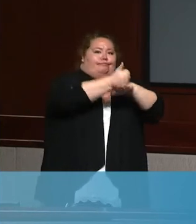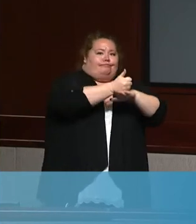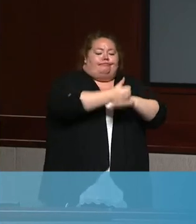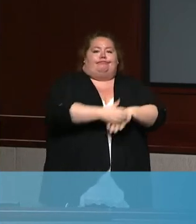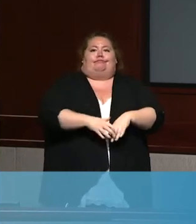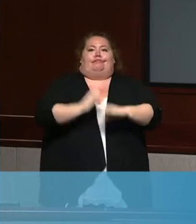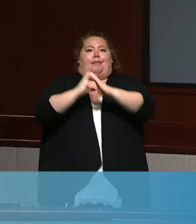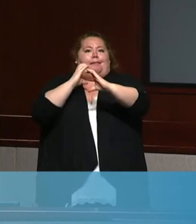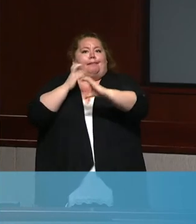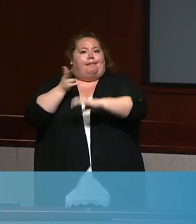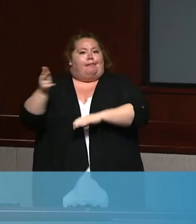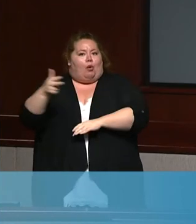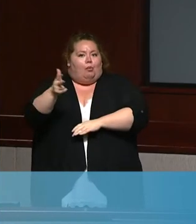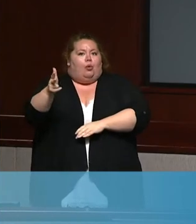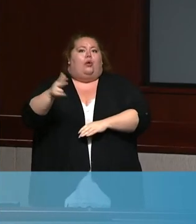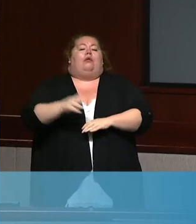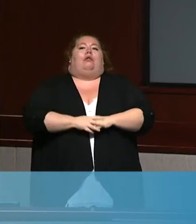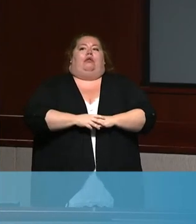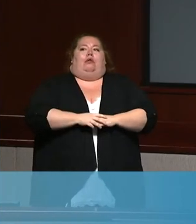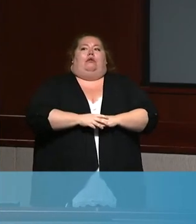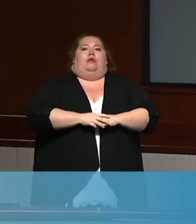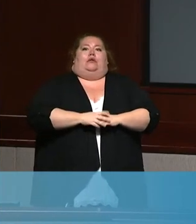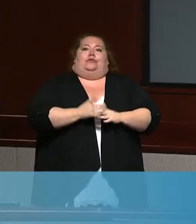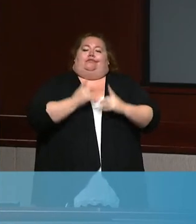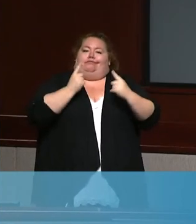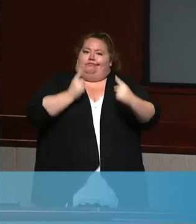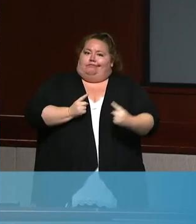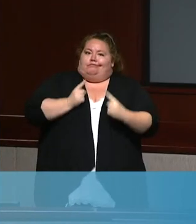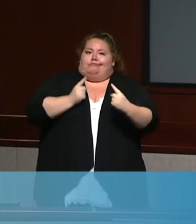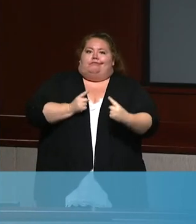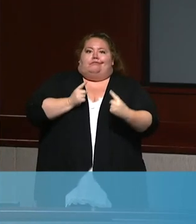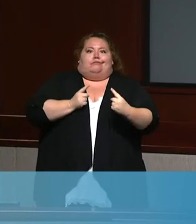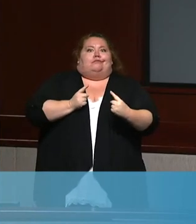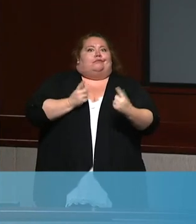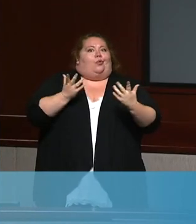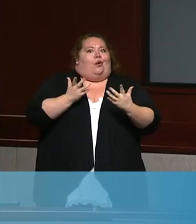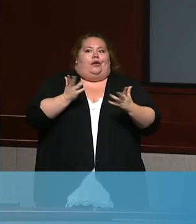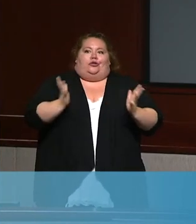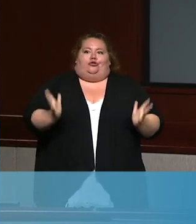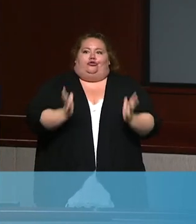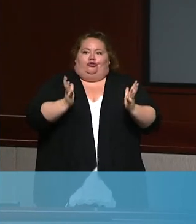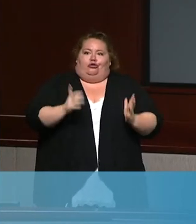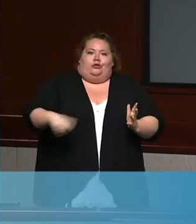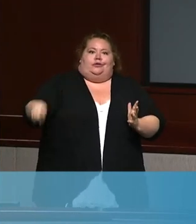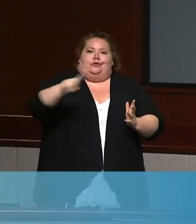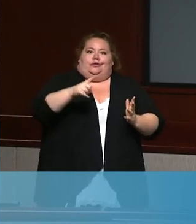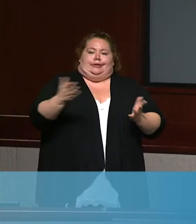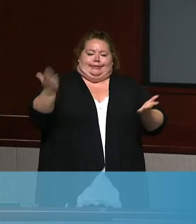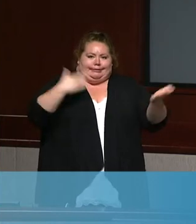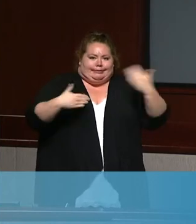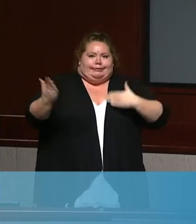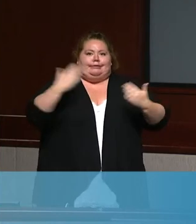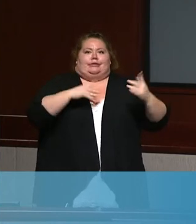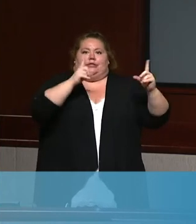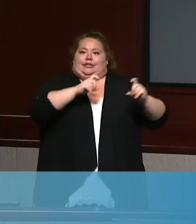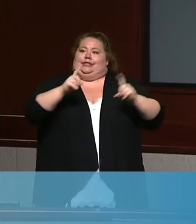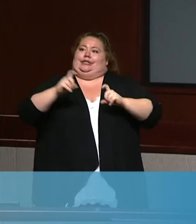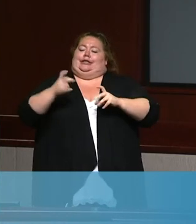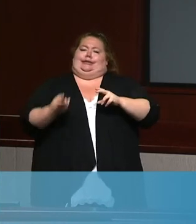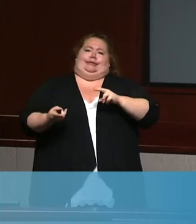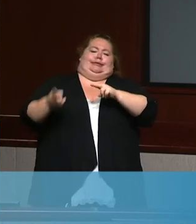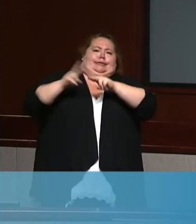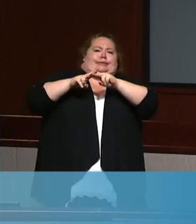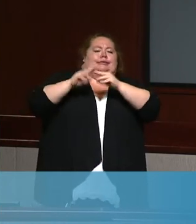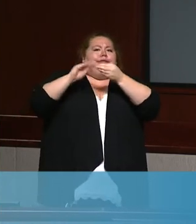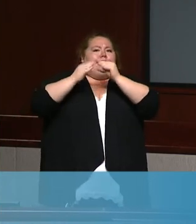the rural areas. But we still struggle, obviously, with trying to encourage testing to get us up to those numbers to get that case rate